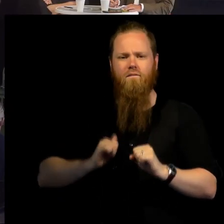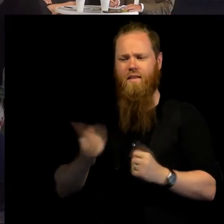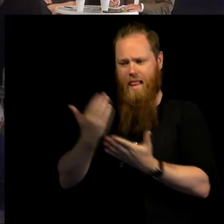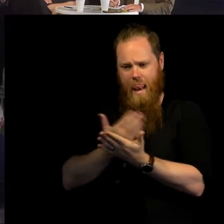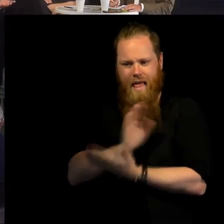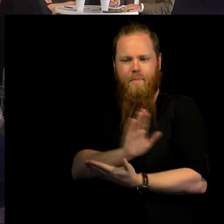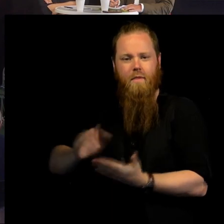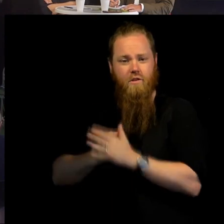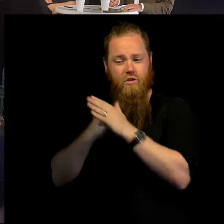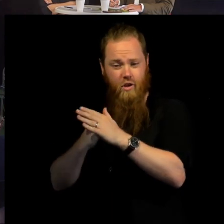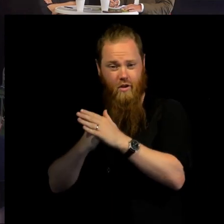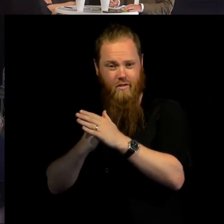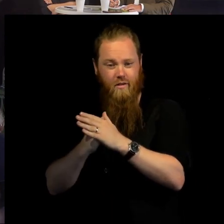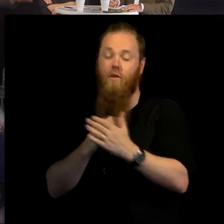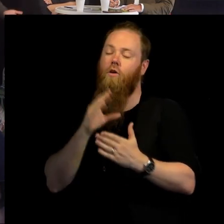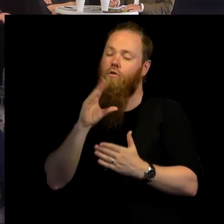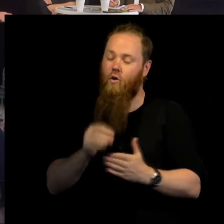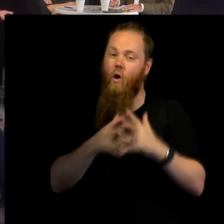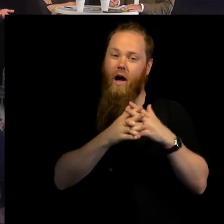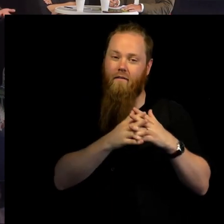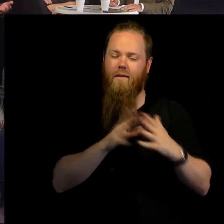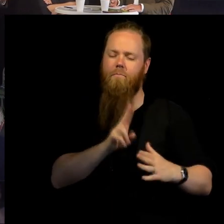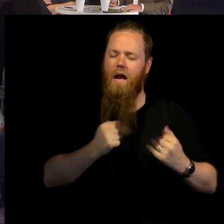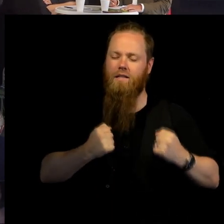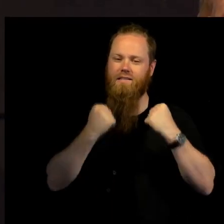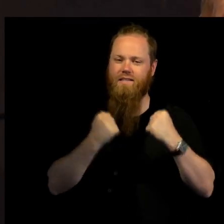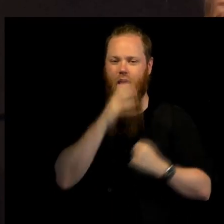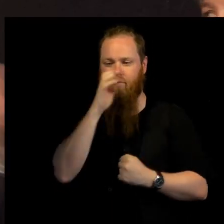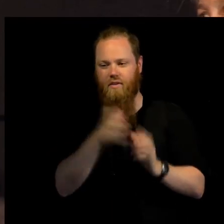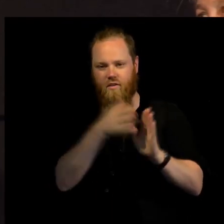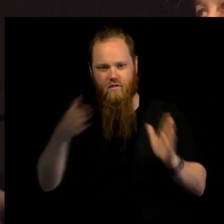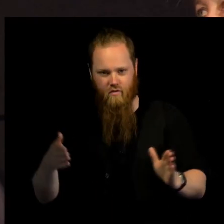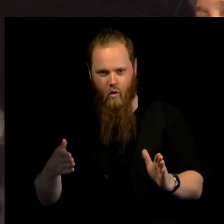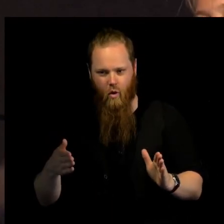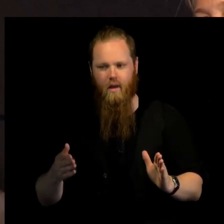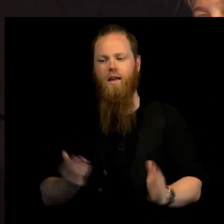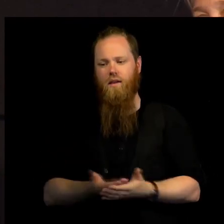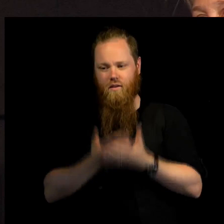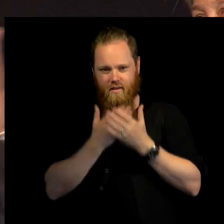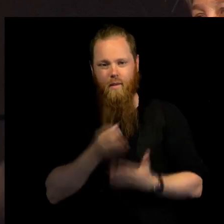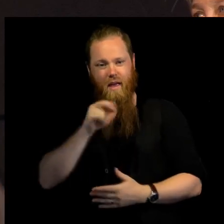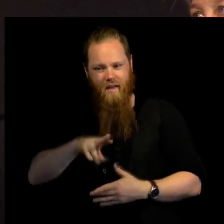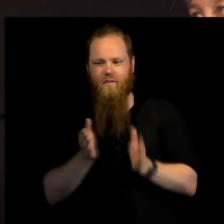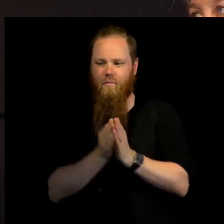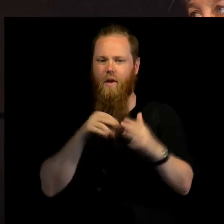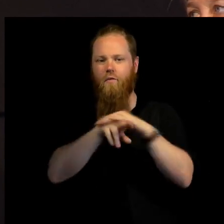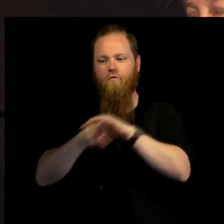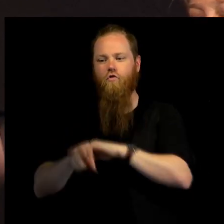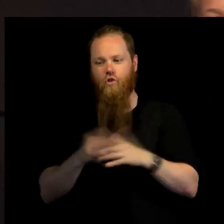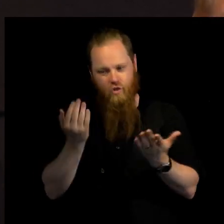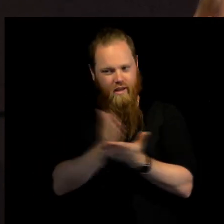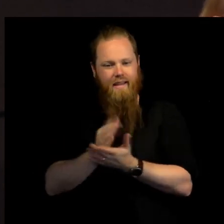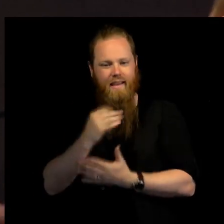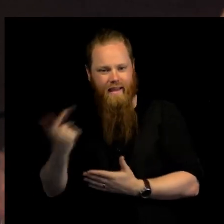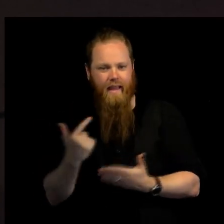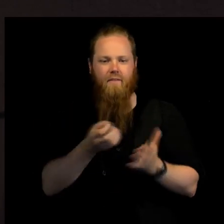And yes, the United States was very strong in the 90s, and this helped UNHCR also with promoting refugee values. And